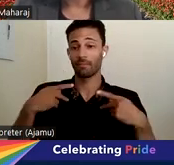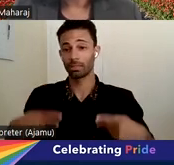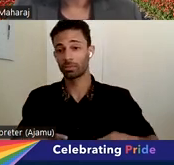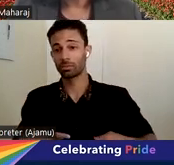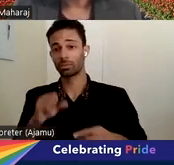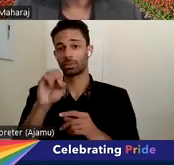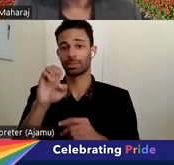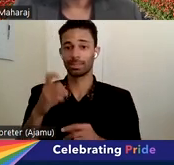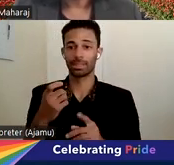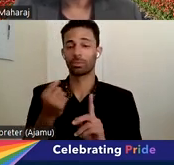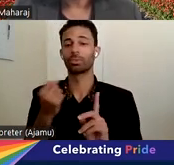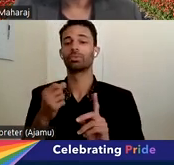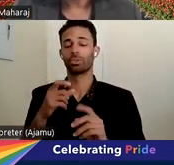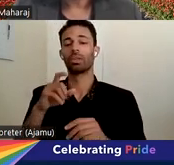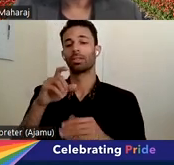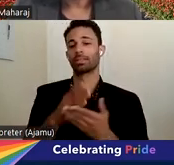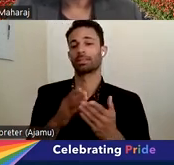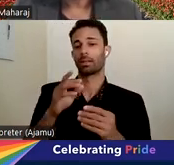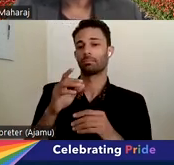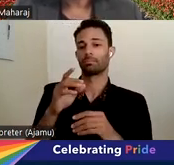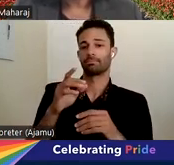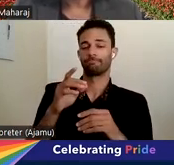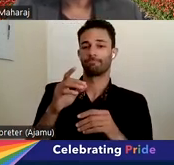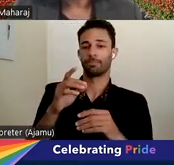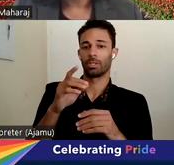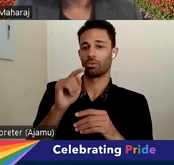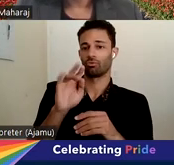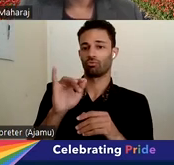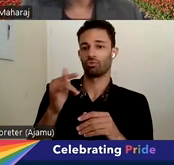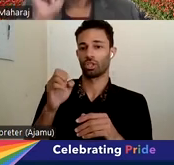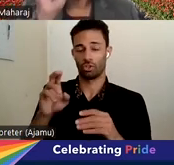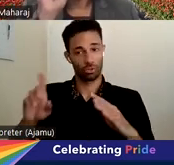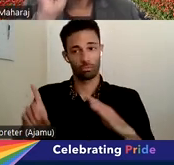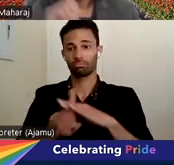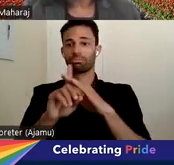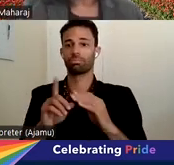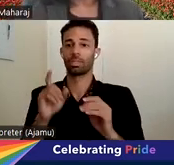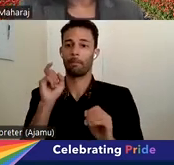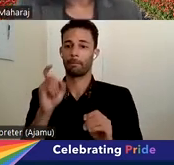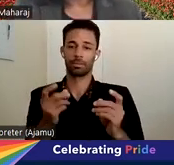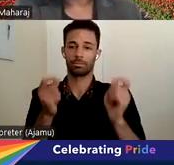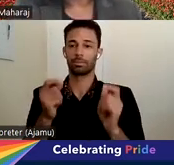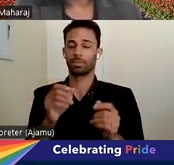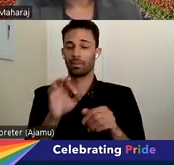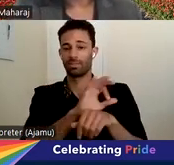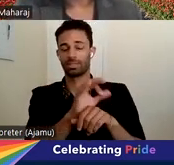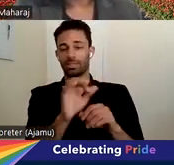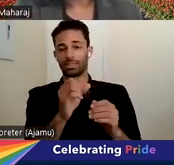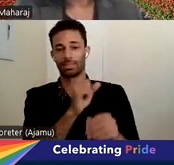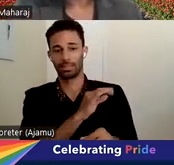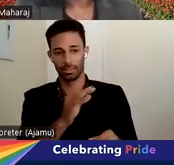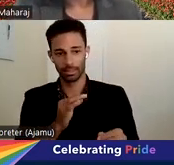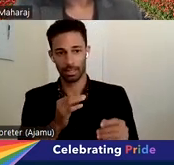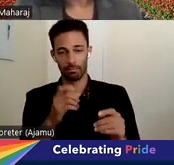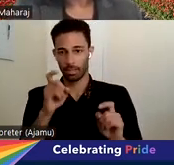is triggers that need to be associated immediately with the facility staff and that ombudsman would be immediately